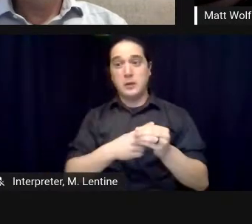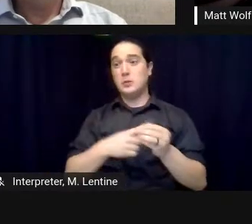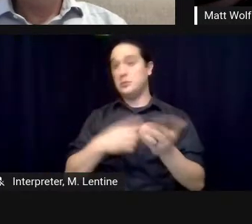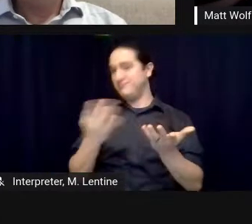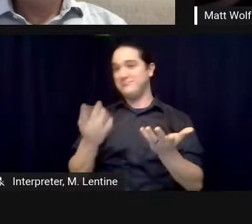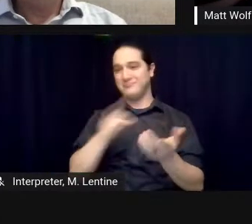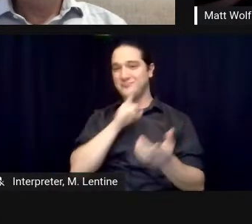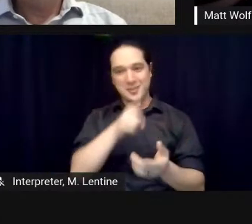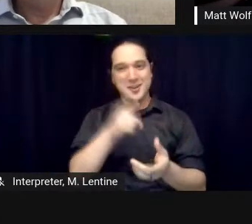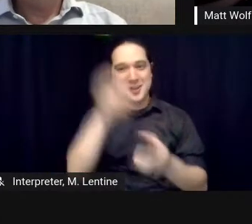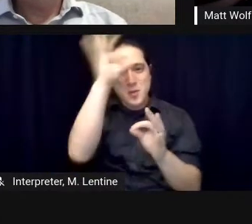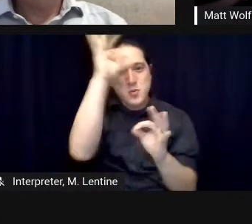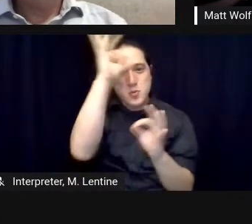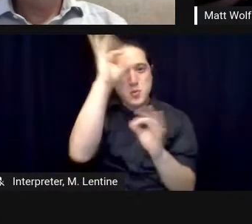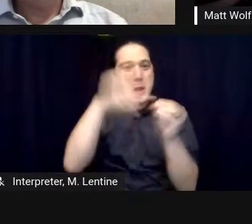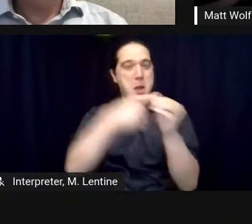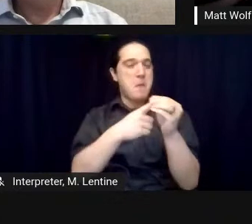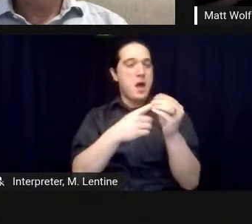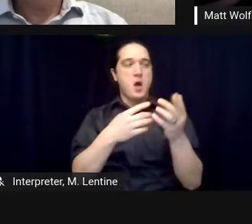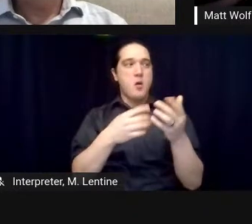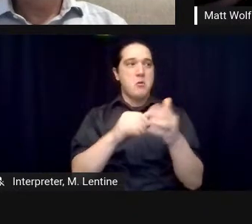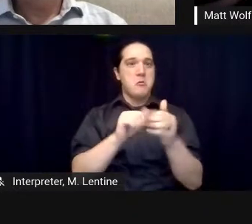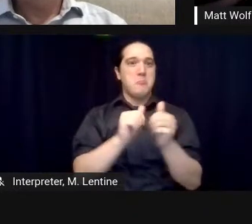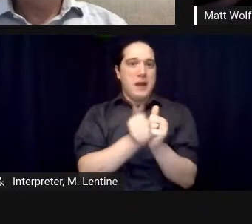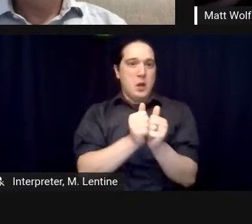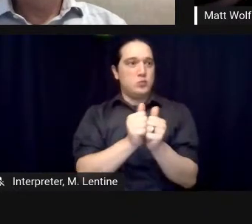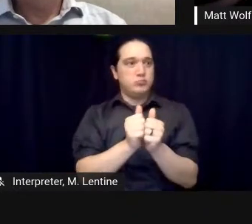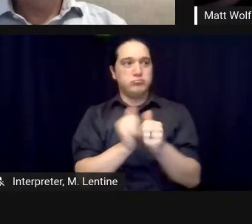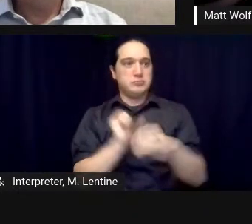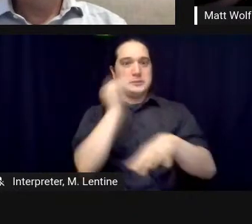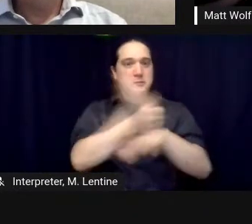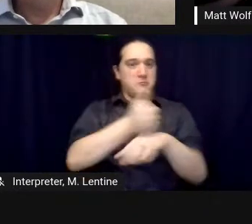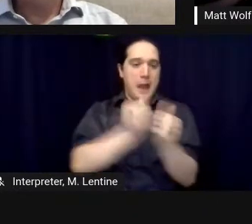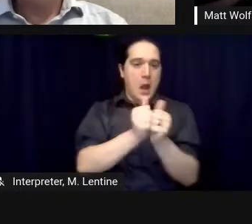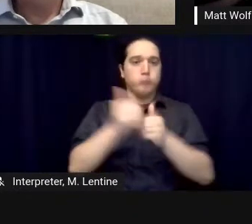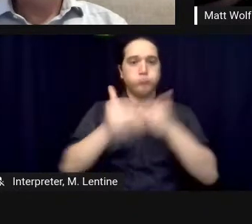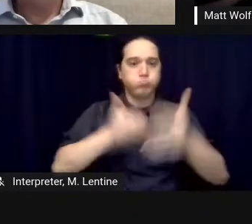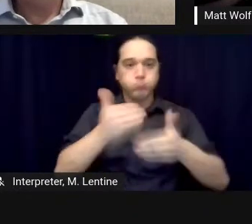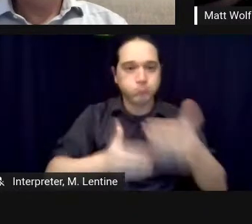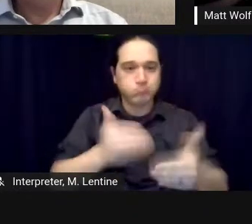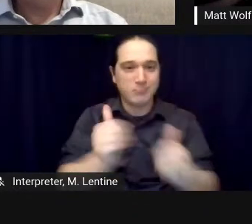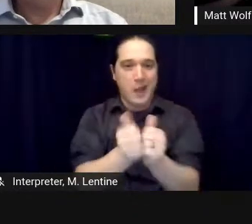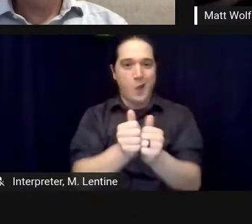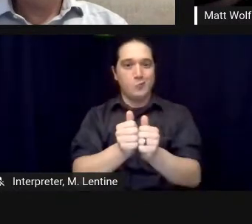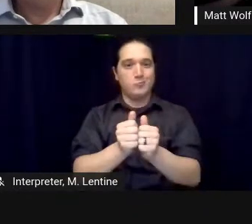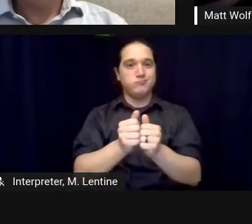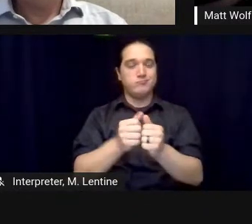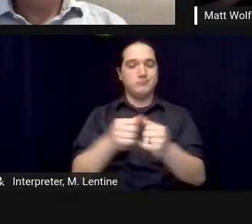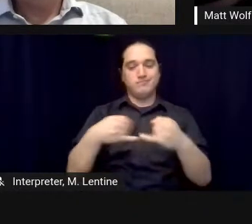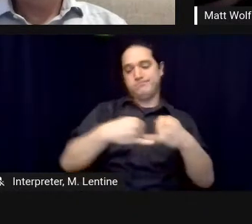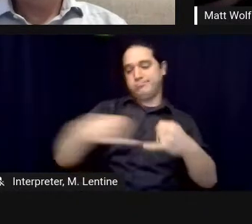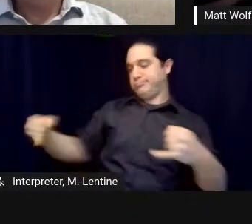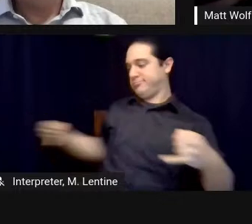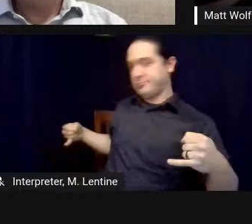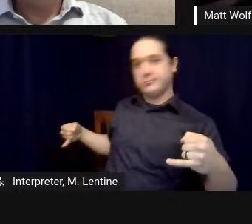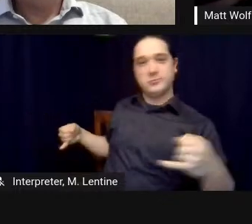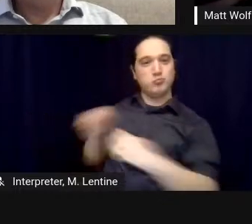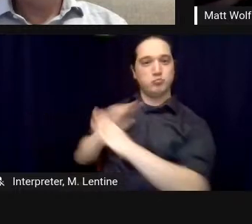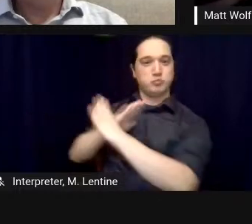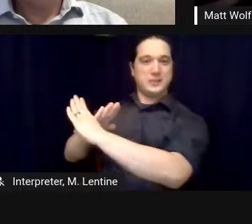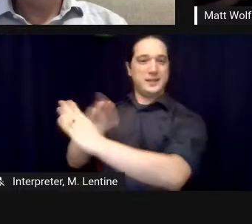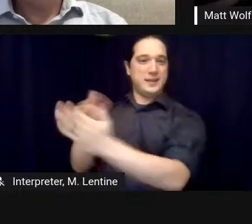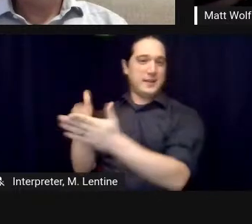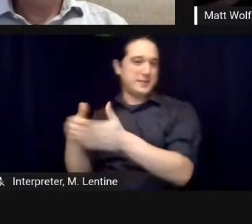in that we could stay in there for two years and you know so the the project became very trivialized i i think the media